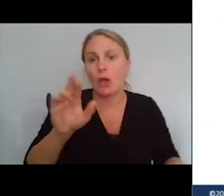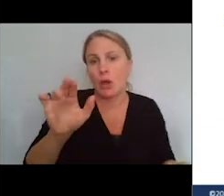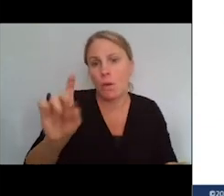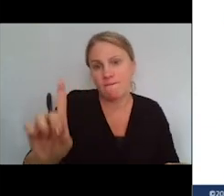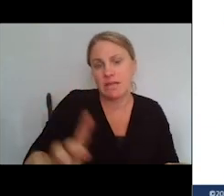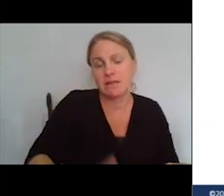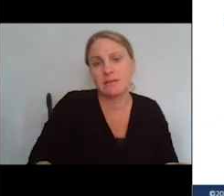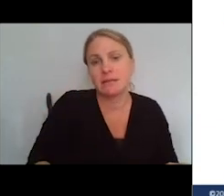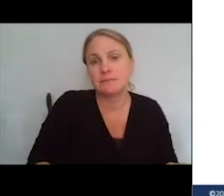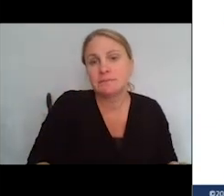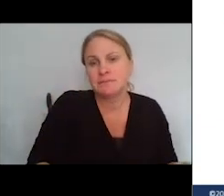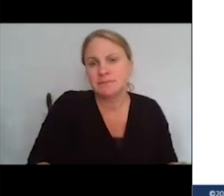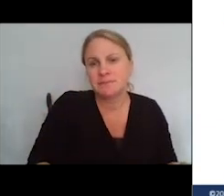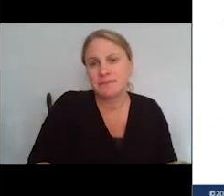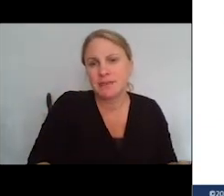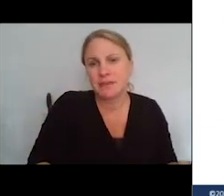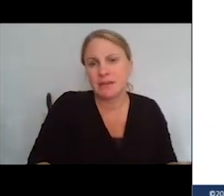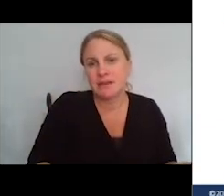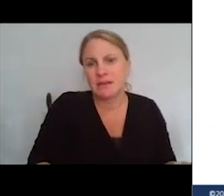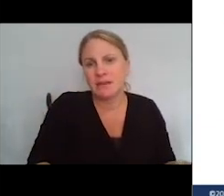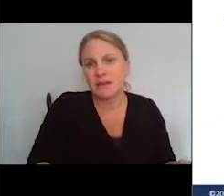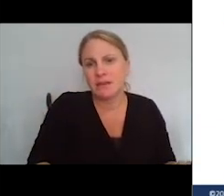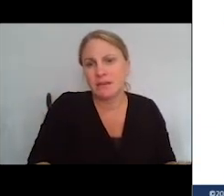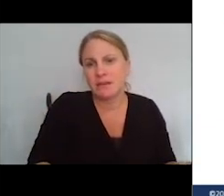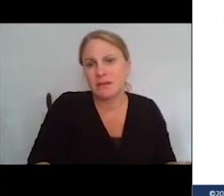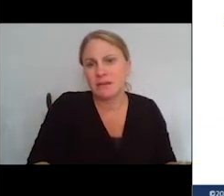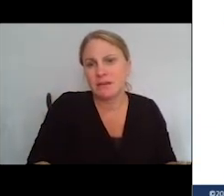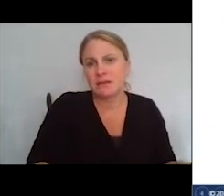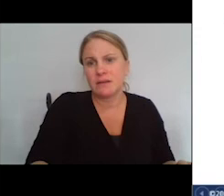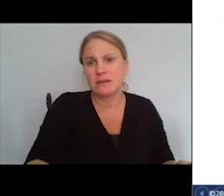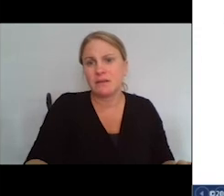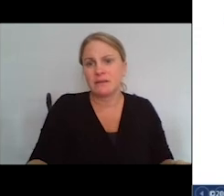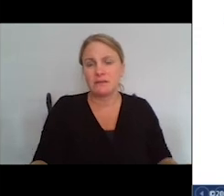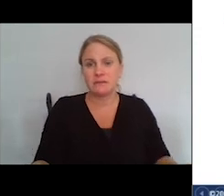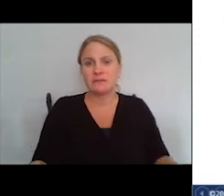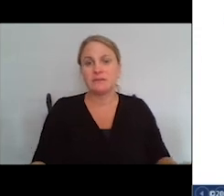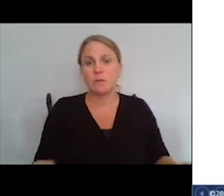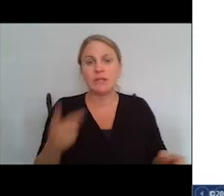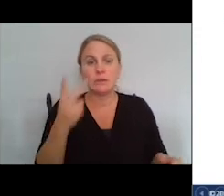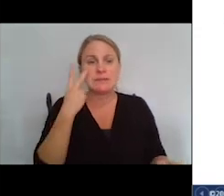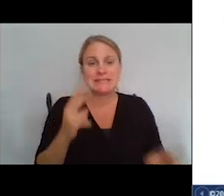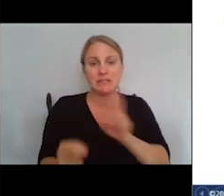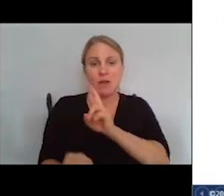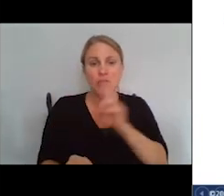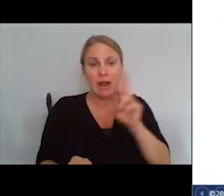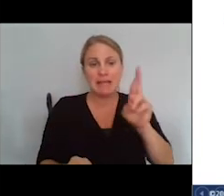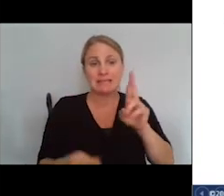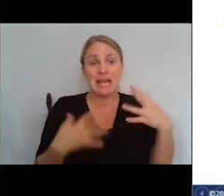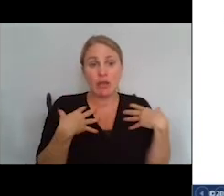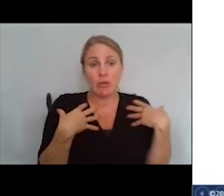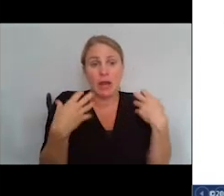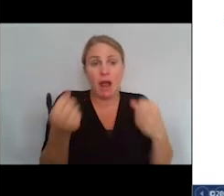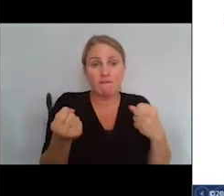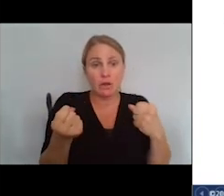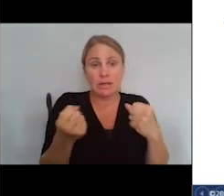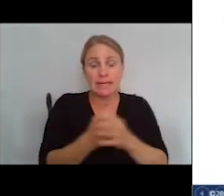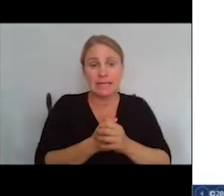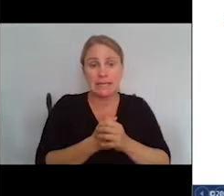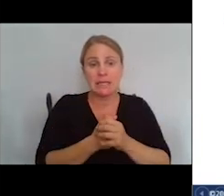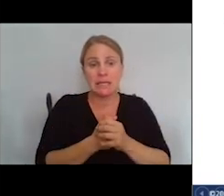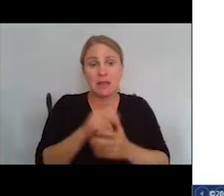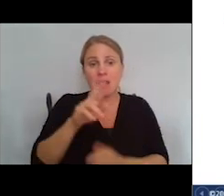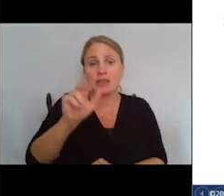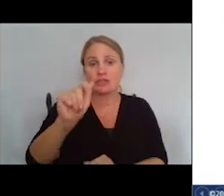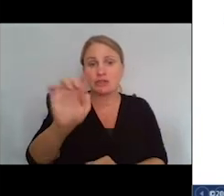got vaccinated during the course of long COVID. And what you see on the right side here are the recovery curves. This is the rate of complete